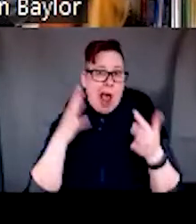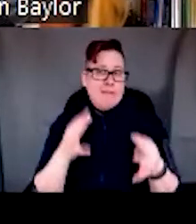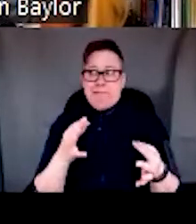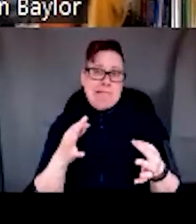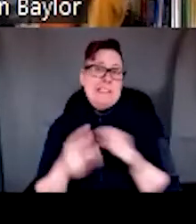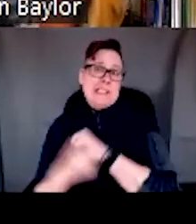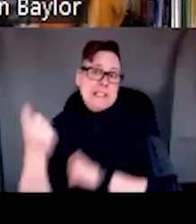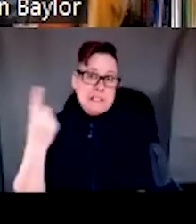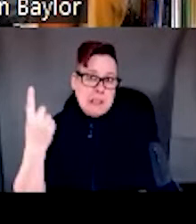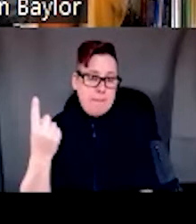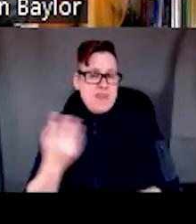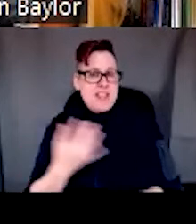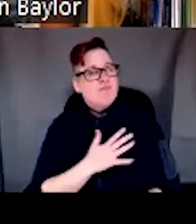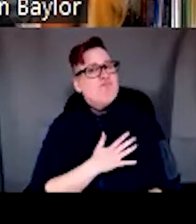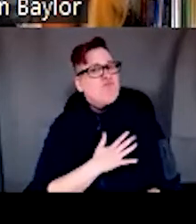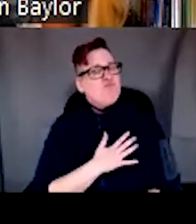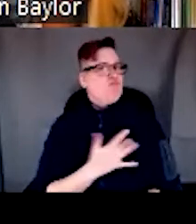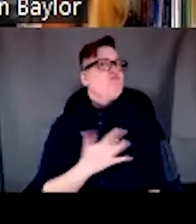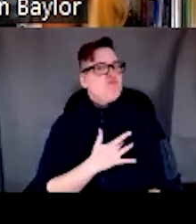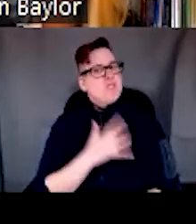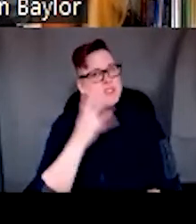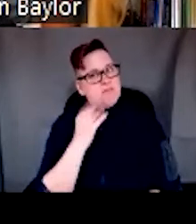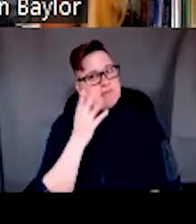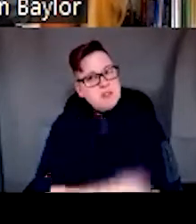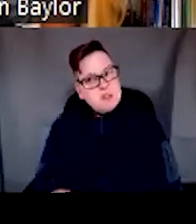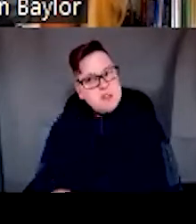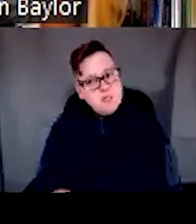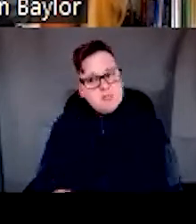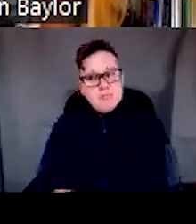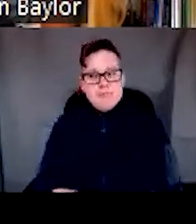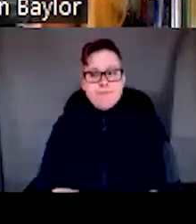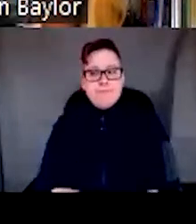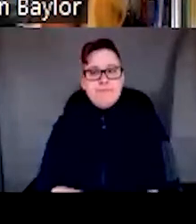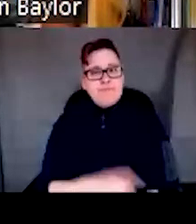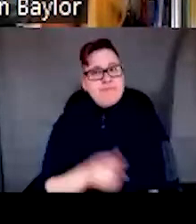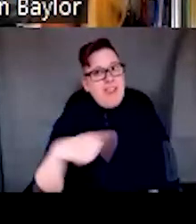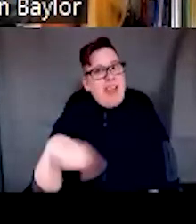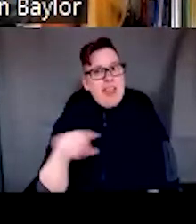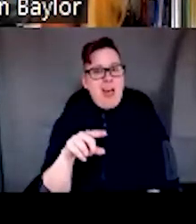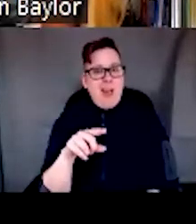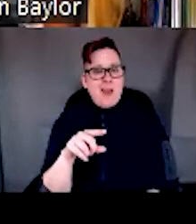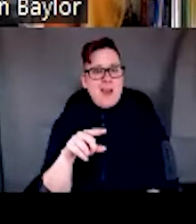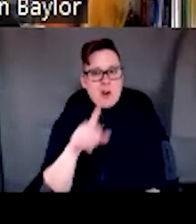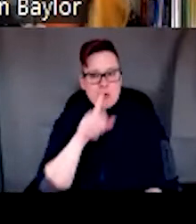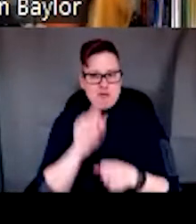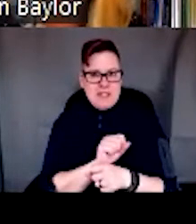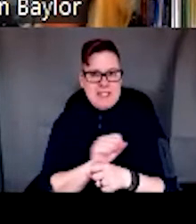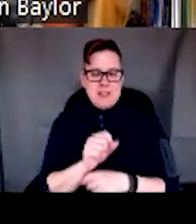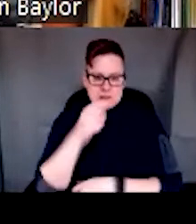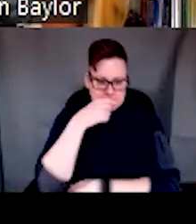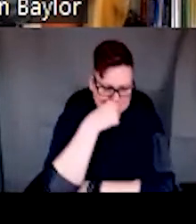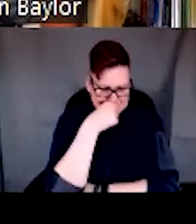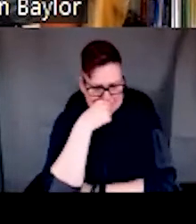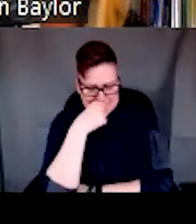so it's a very moving experience. Um, and they really do have to face some of these very harsh realities